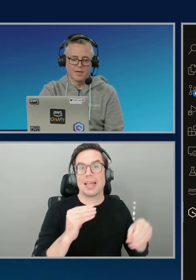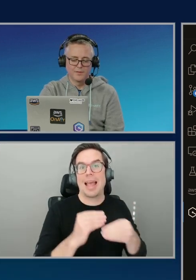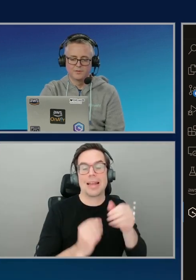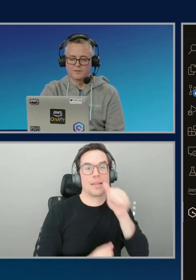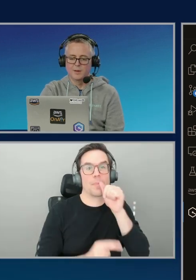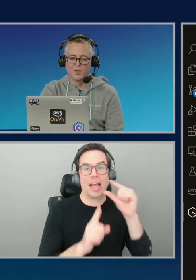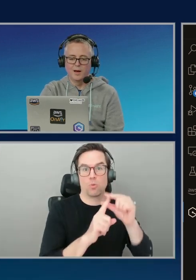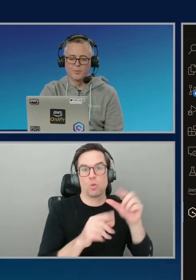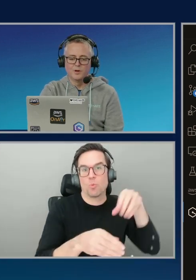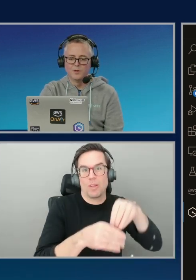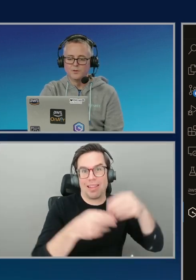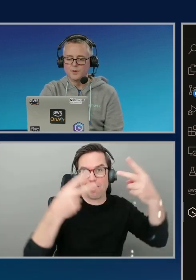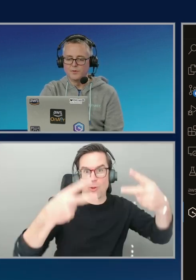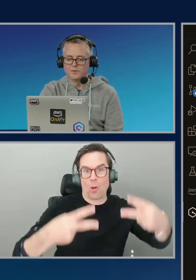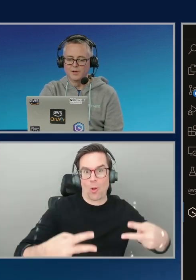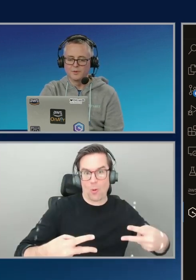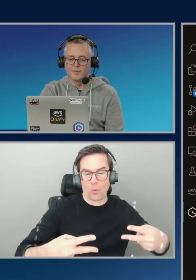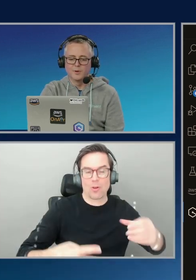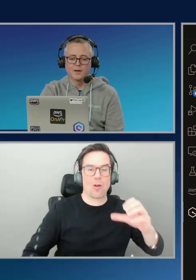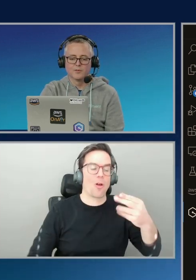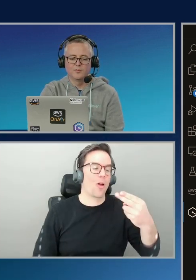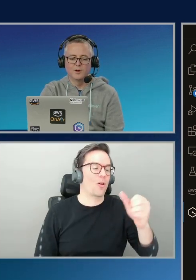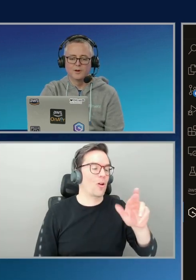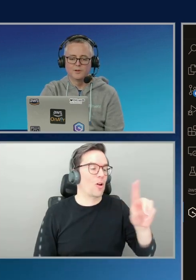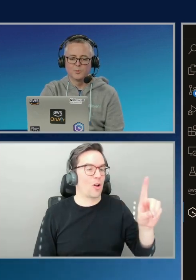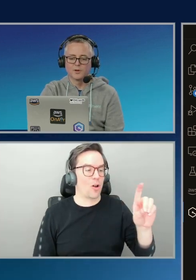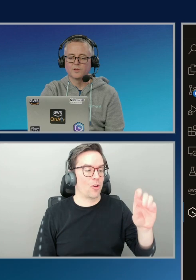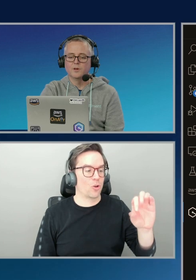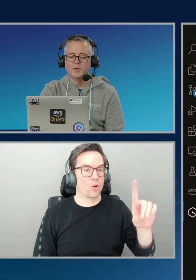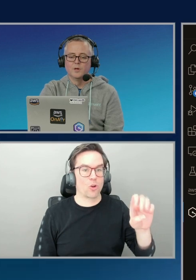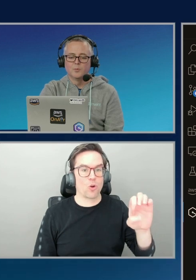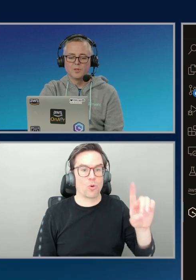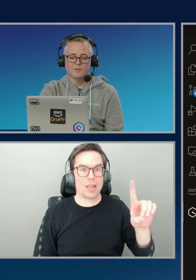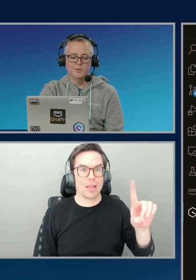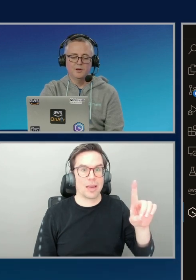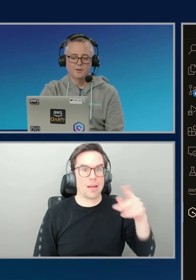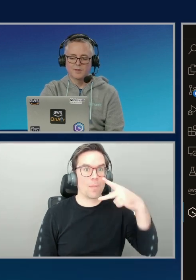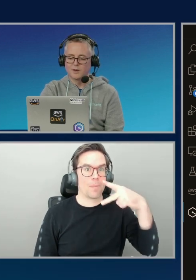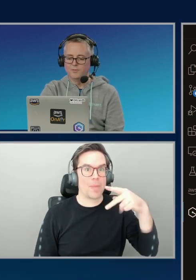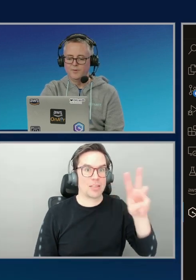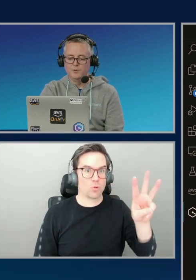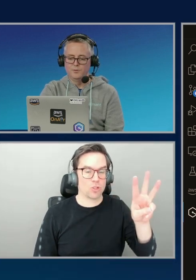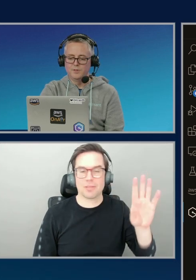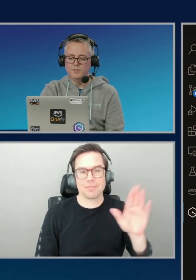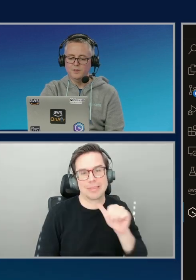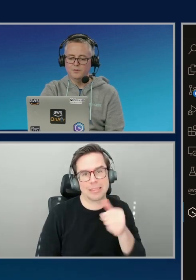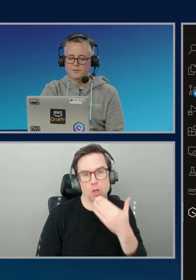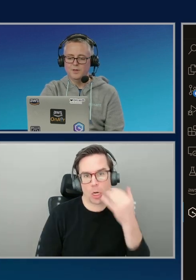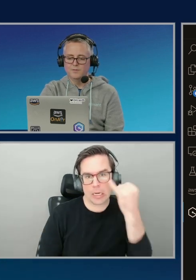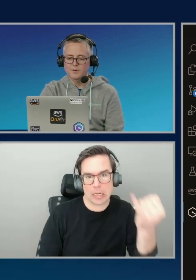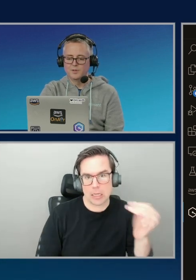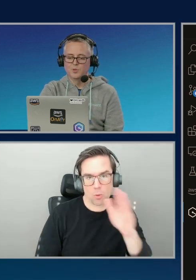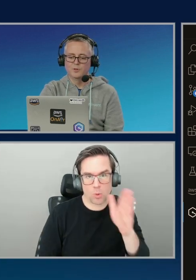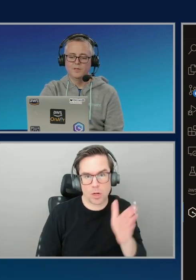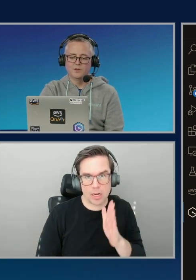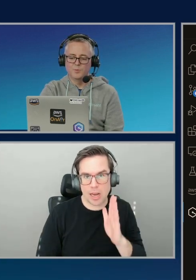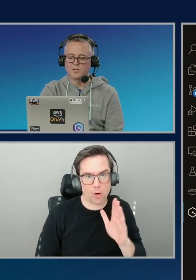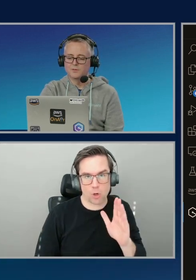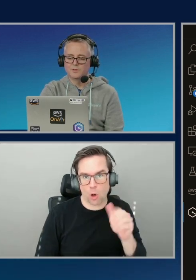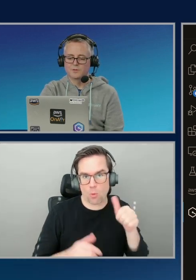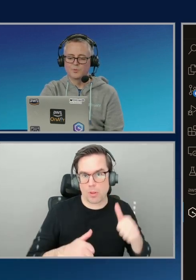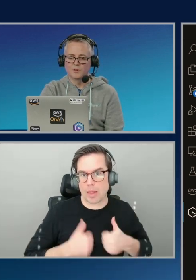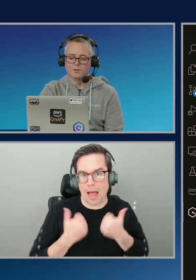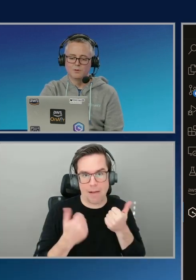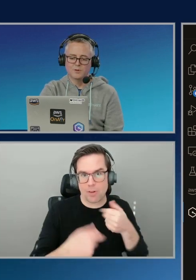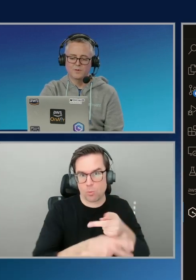in the password. Again, this is a sample app. So this is not something that would ever have gone into production, but let's come in here. And again, I'll view the details. And very similarly, it gives